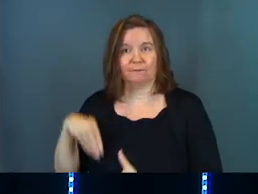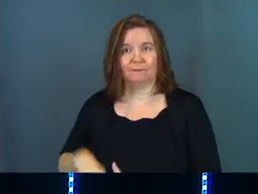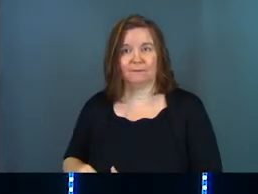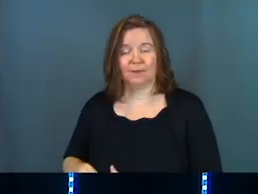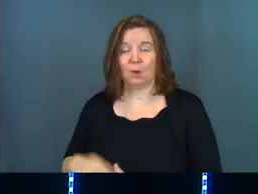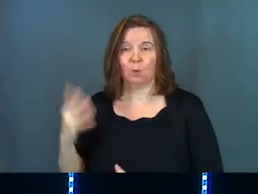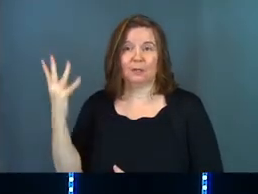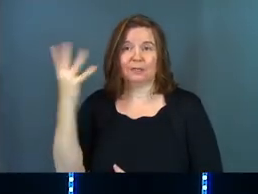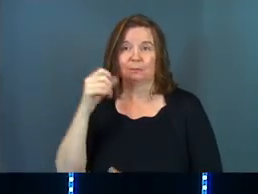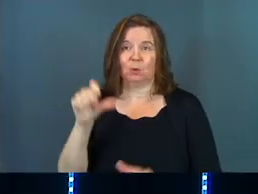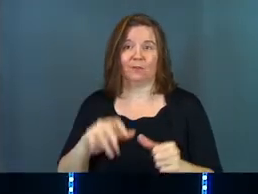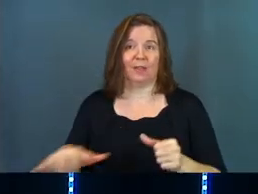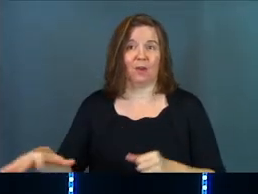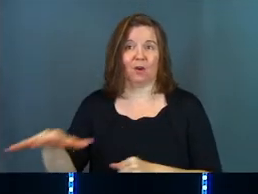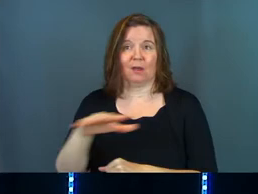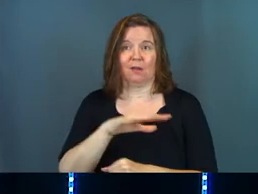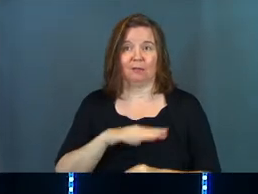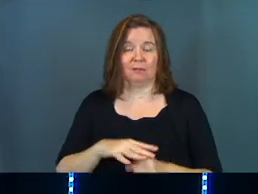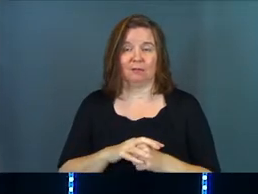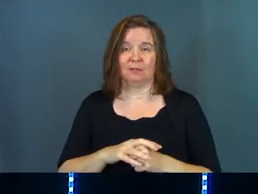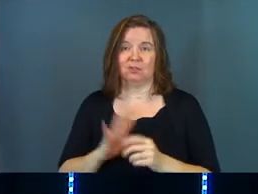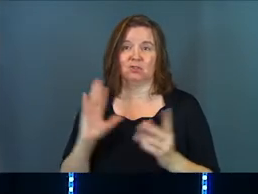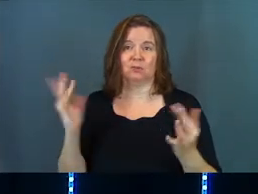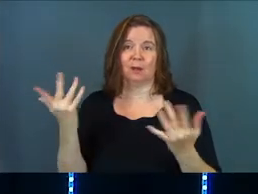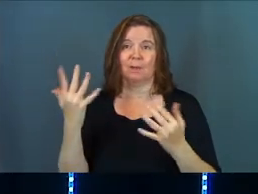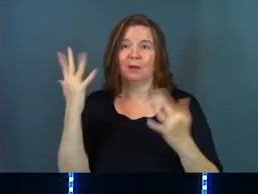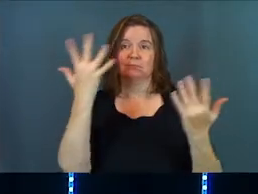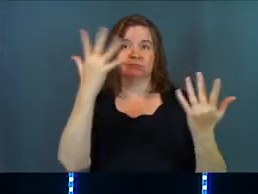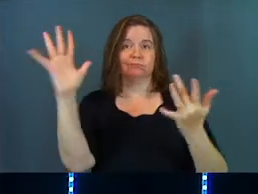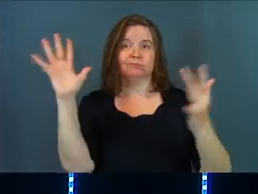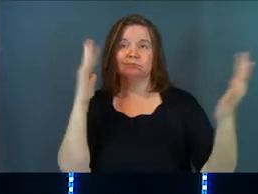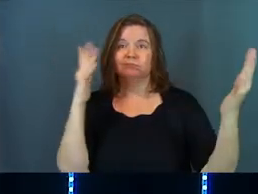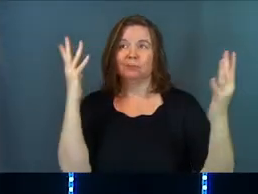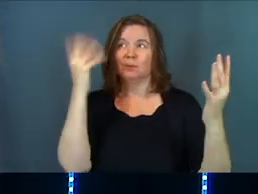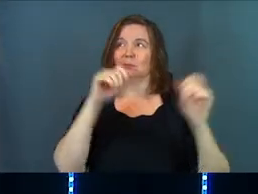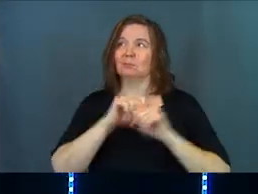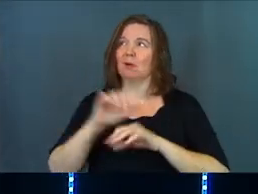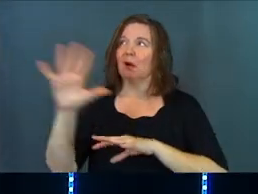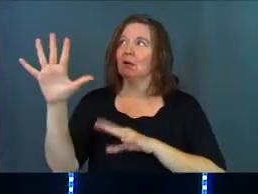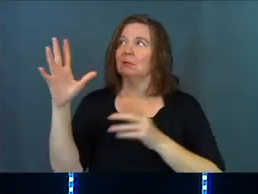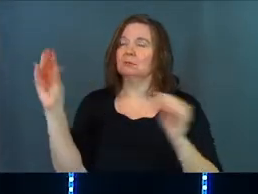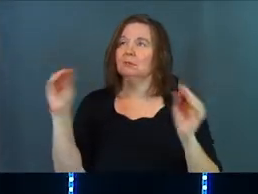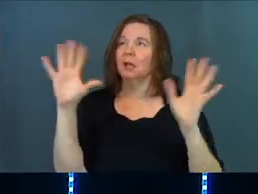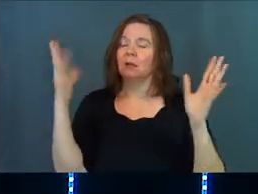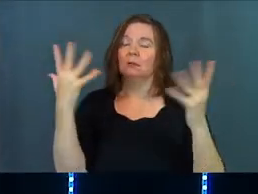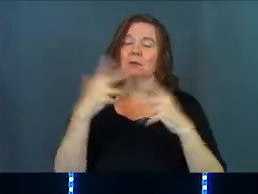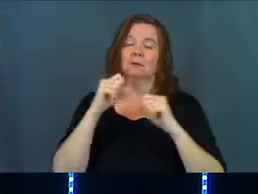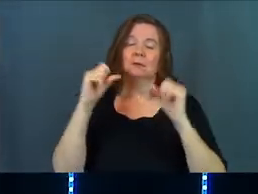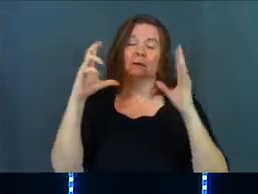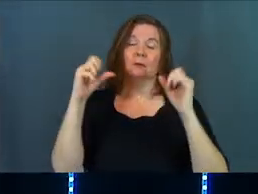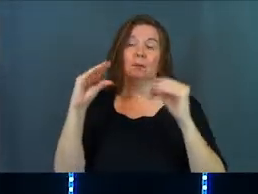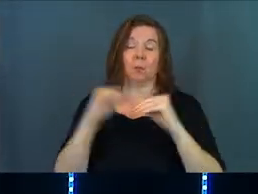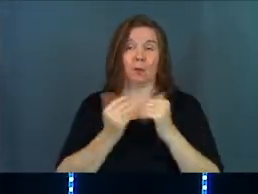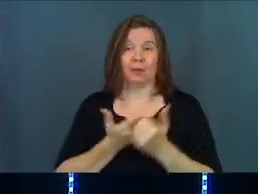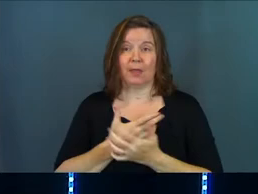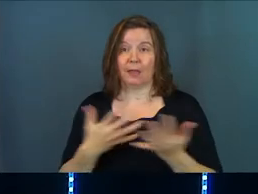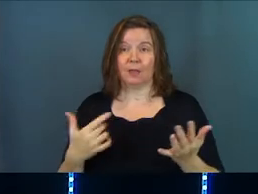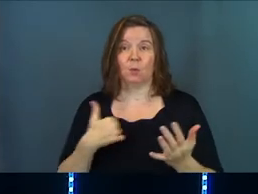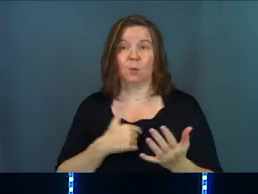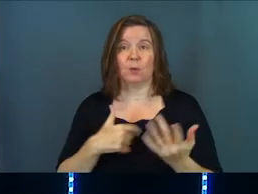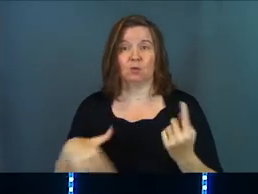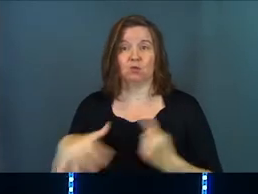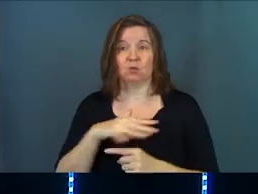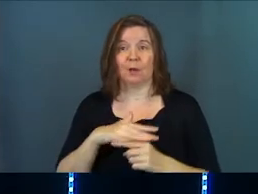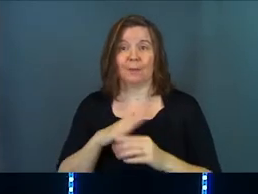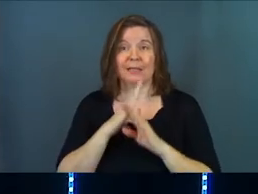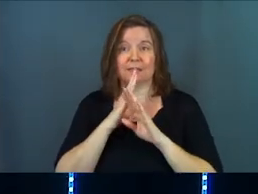And we're in this beautiful area surrounded by nature, surrounded by beauty, surrounded by majesty. But more than anything else, we